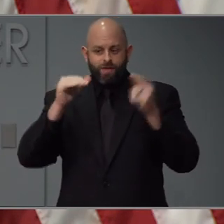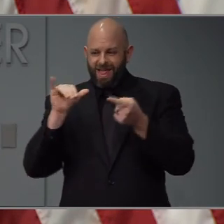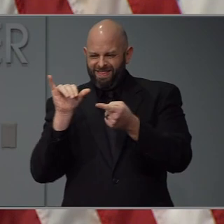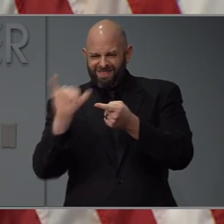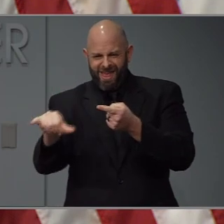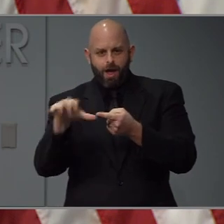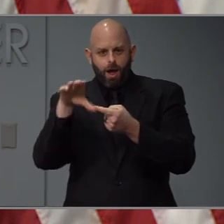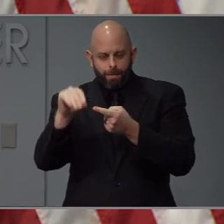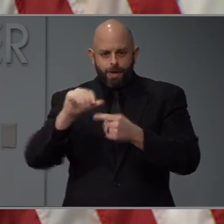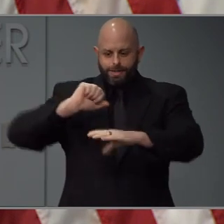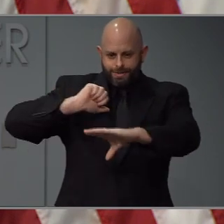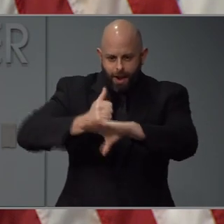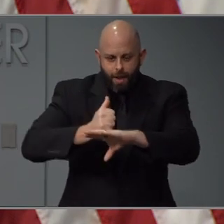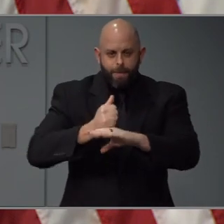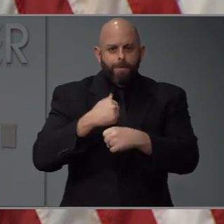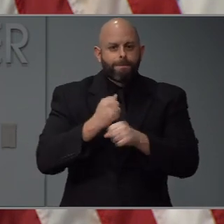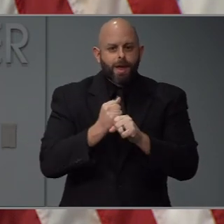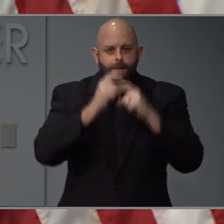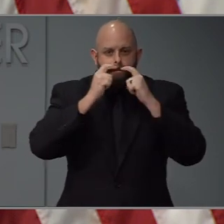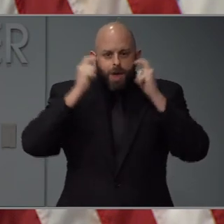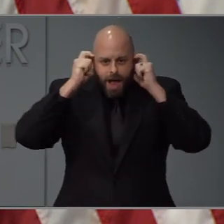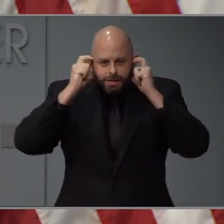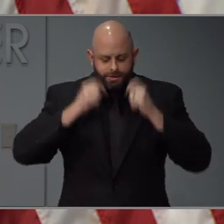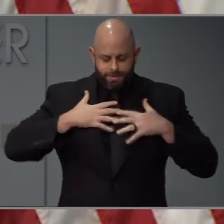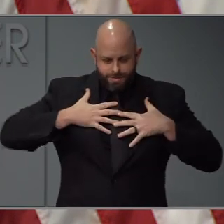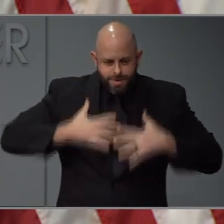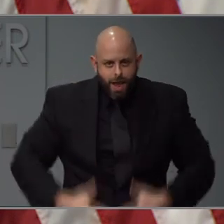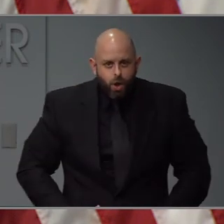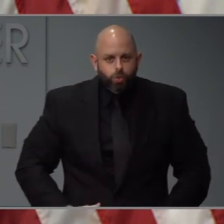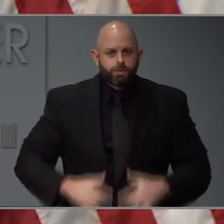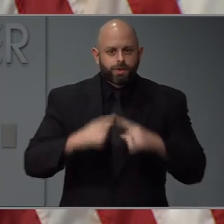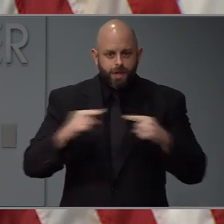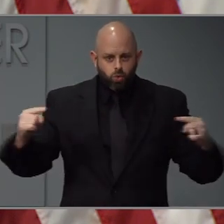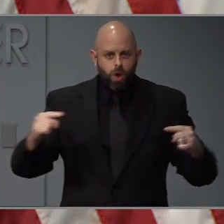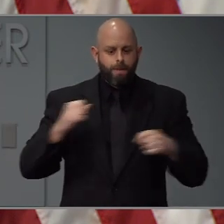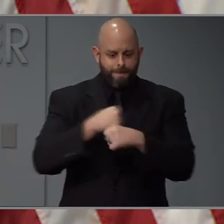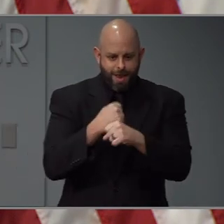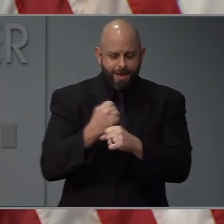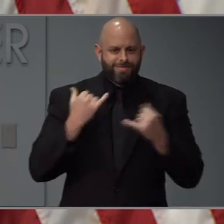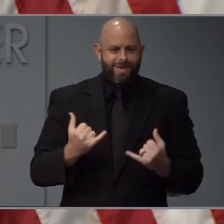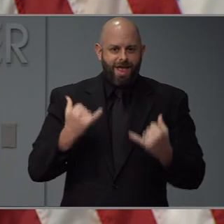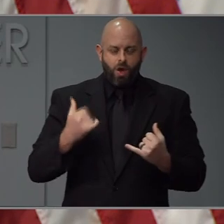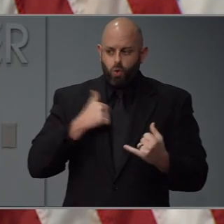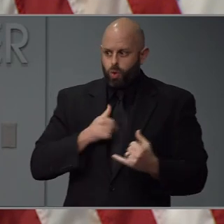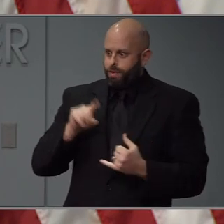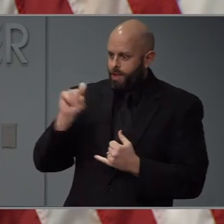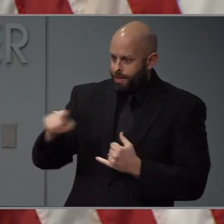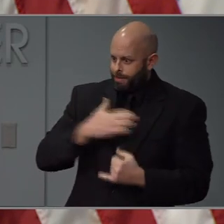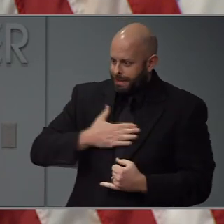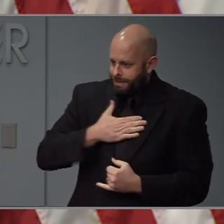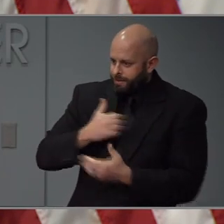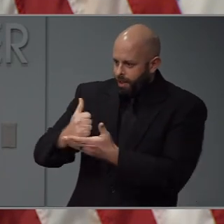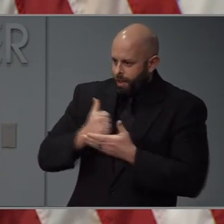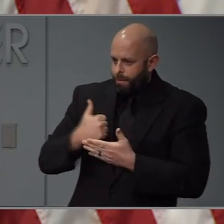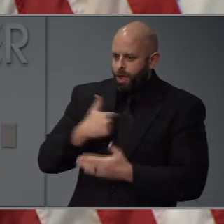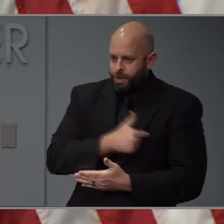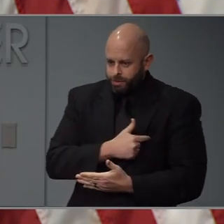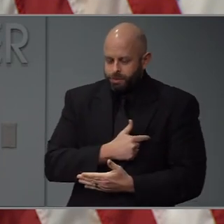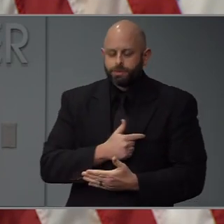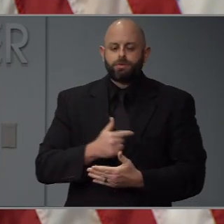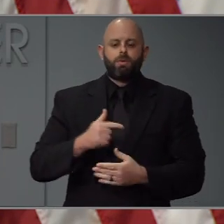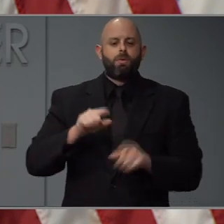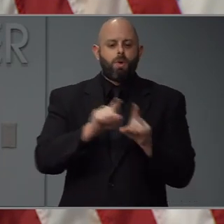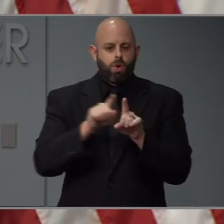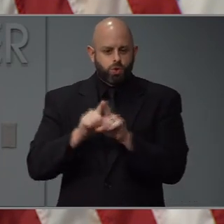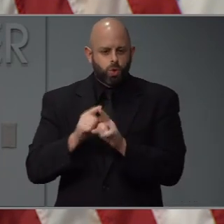lines starting that can produce gowns that will meet FDA requirements. We also know of